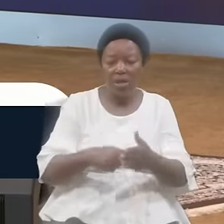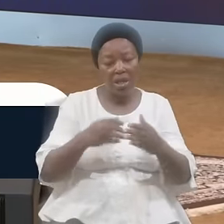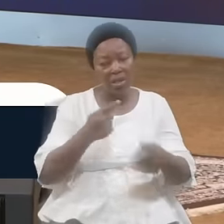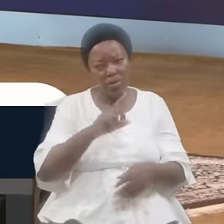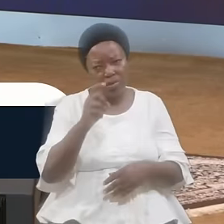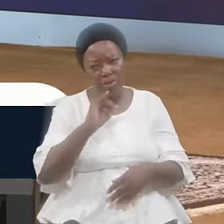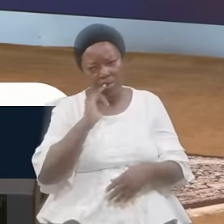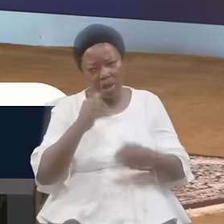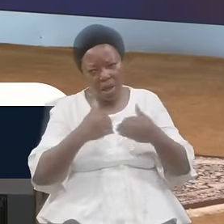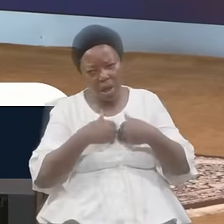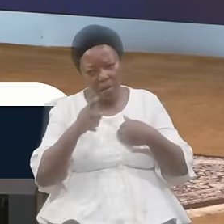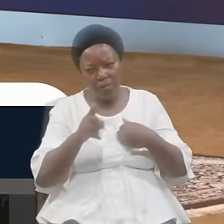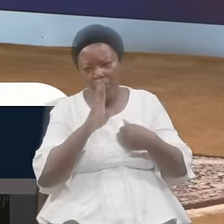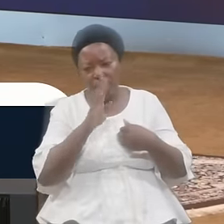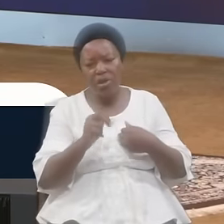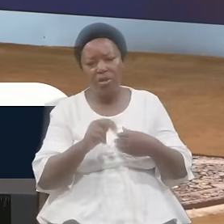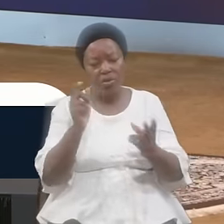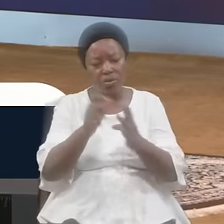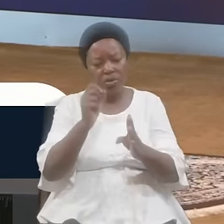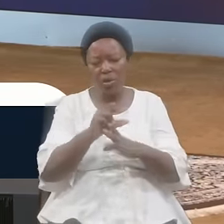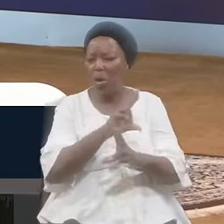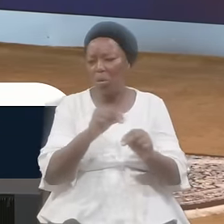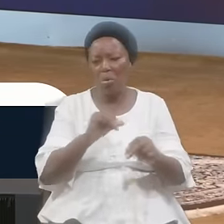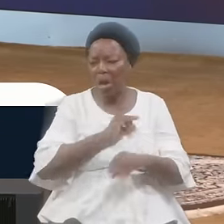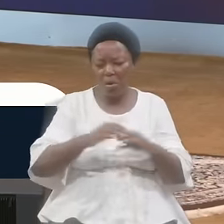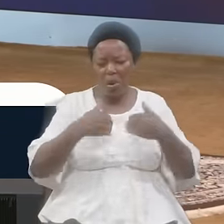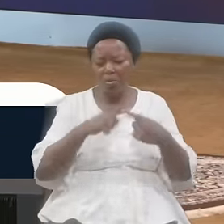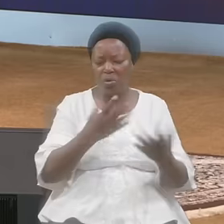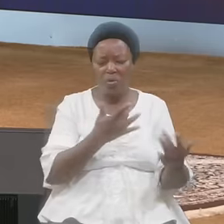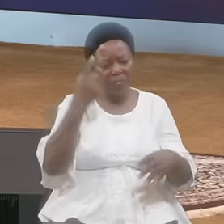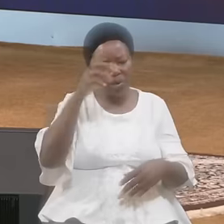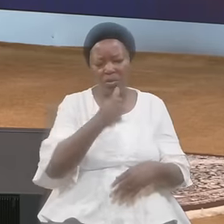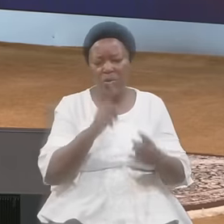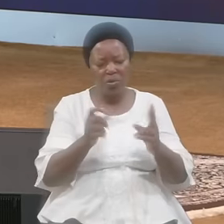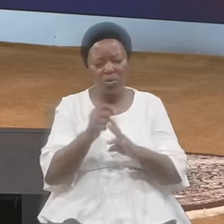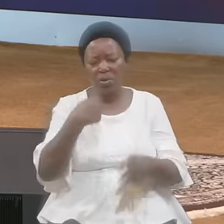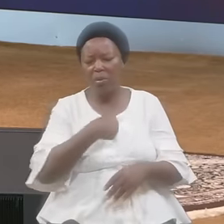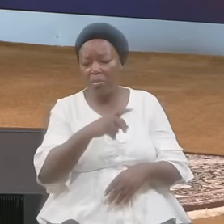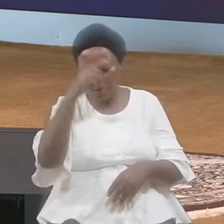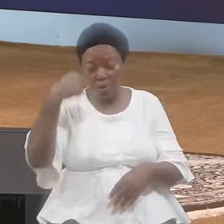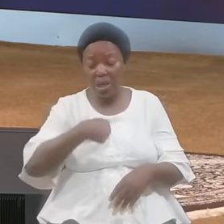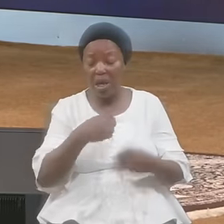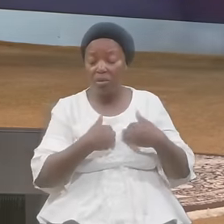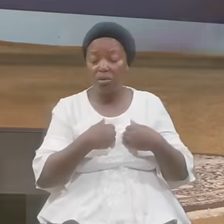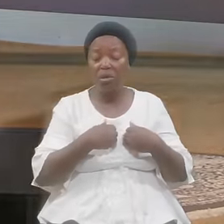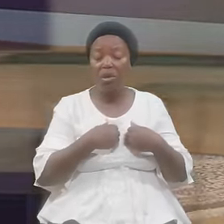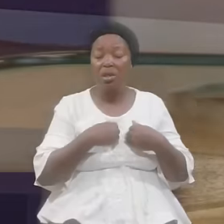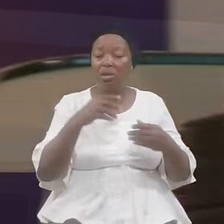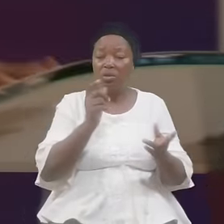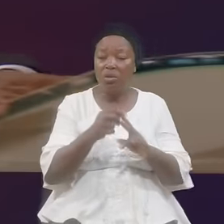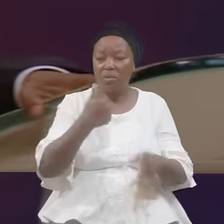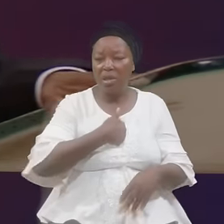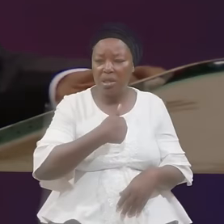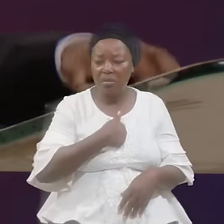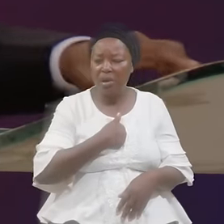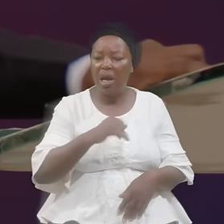No But I Am Waiting For Anybody To I Chose Myself And I'm Going To Be There My Friend